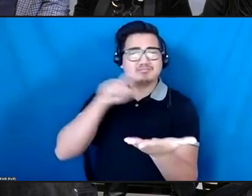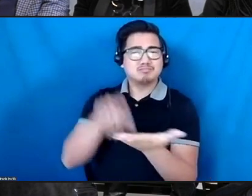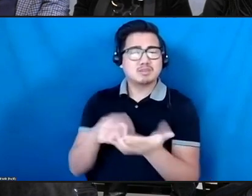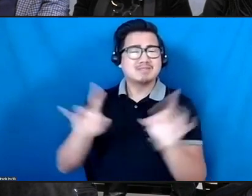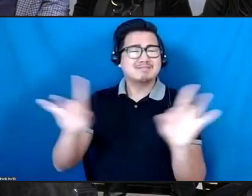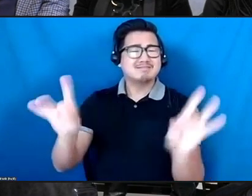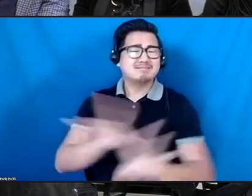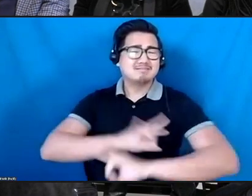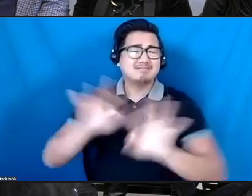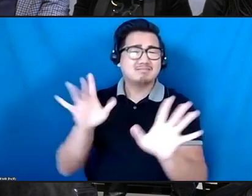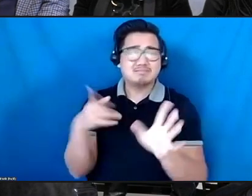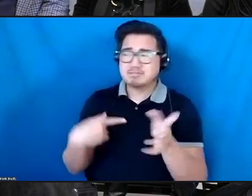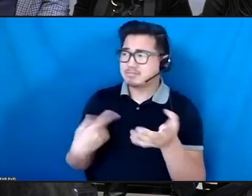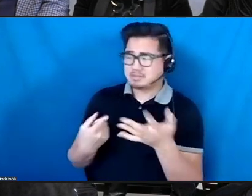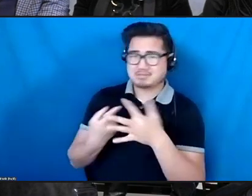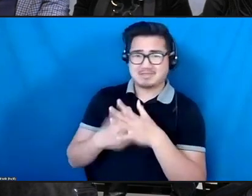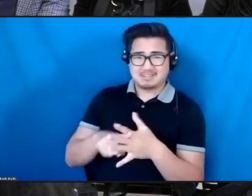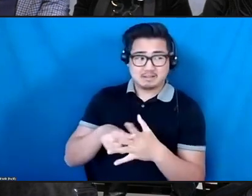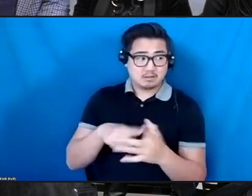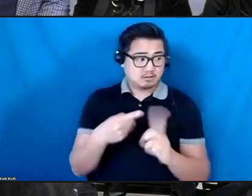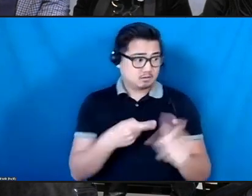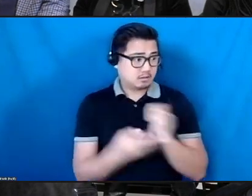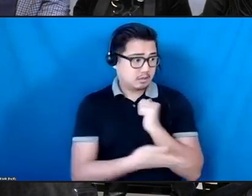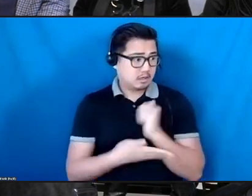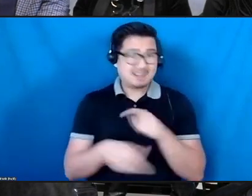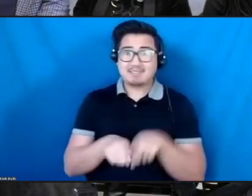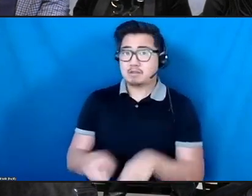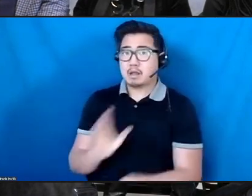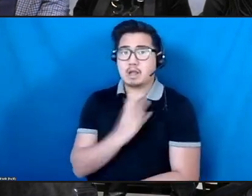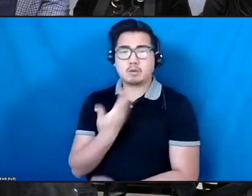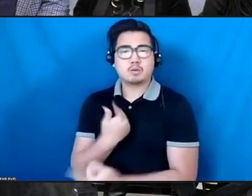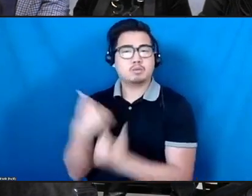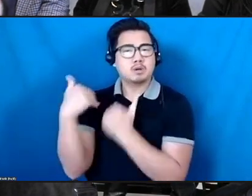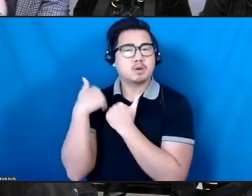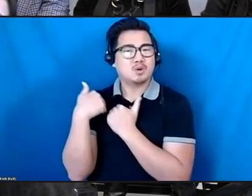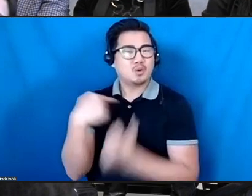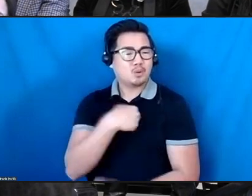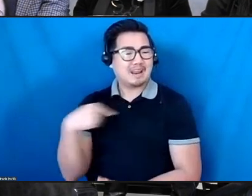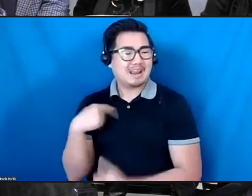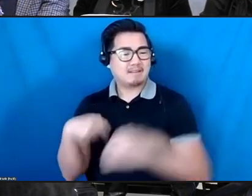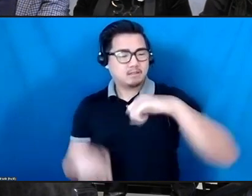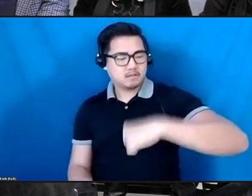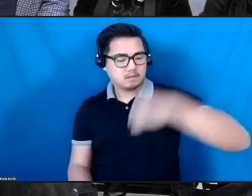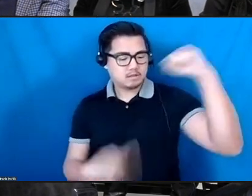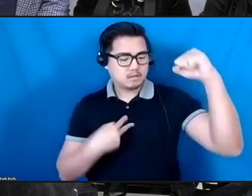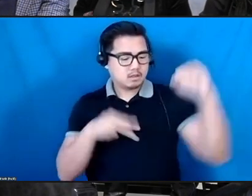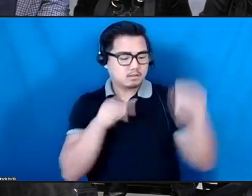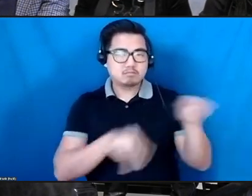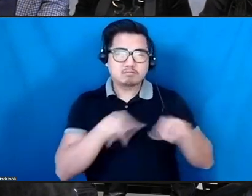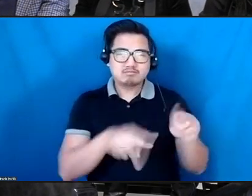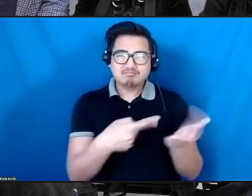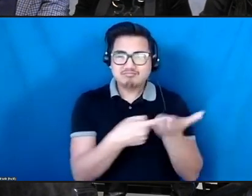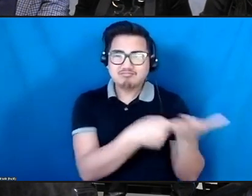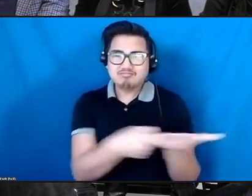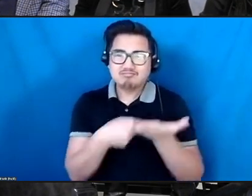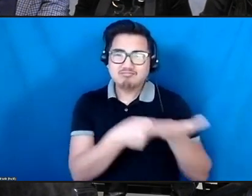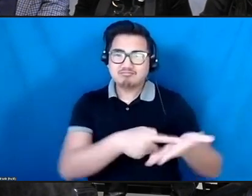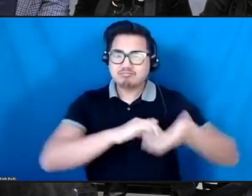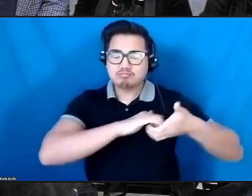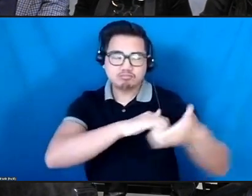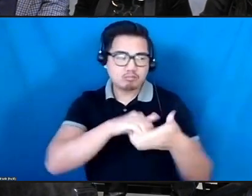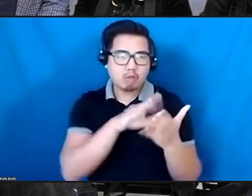name of this country as well as our shared responsibility to uncovering that truth through dialogue, partnerships, and learning.